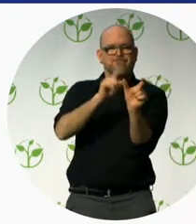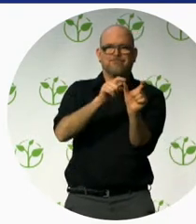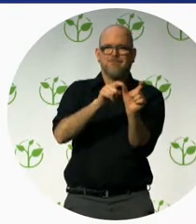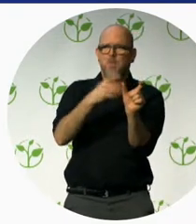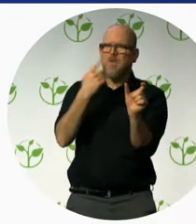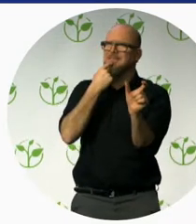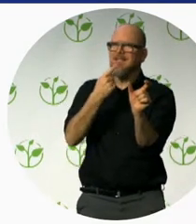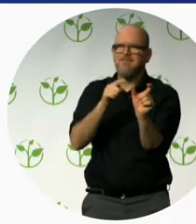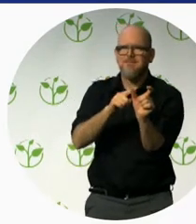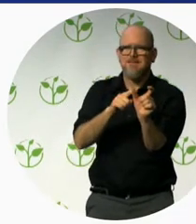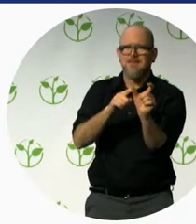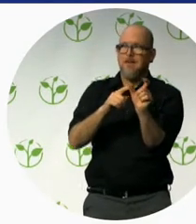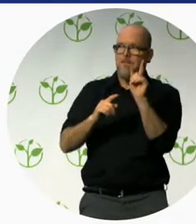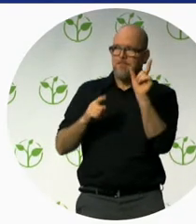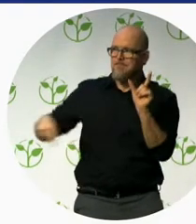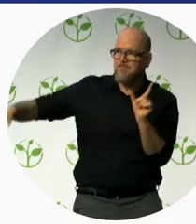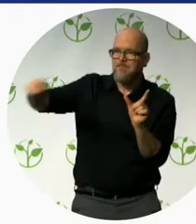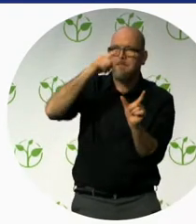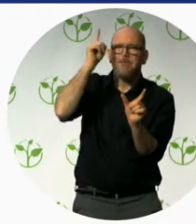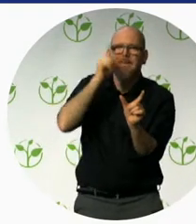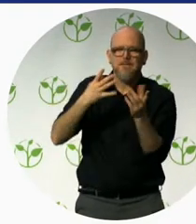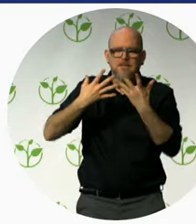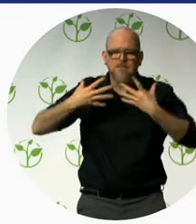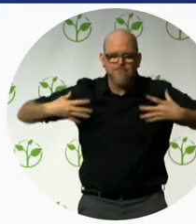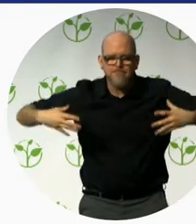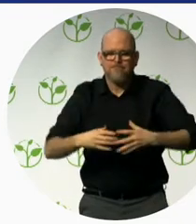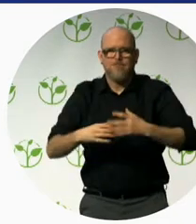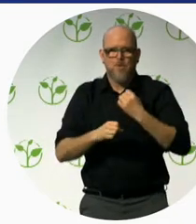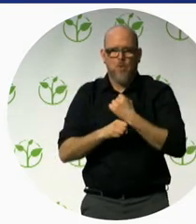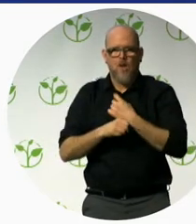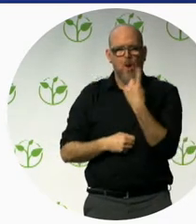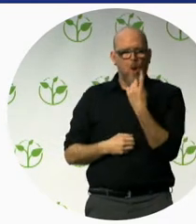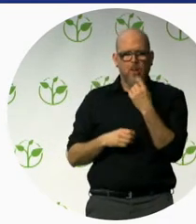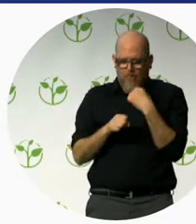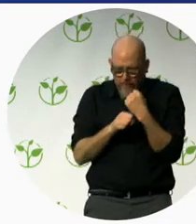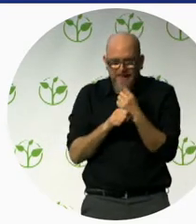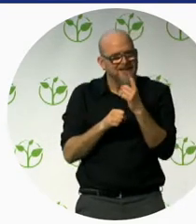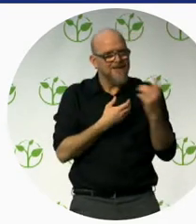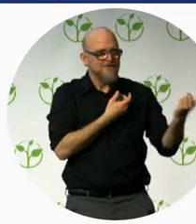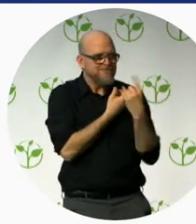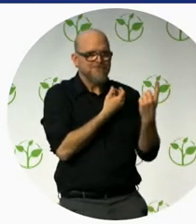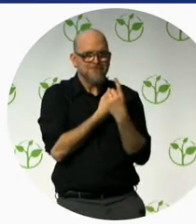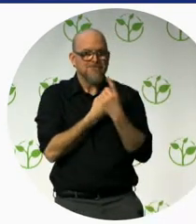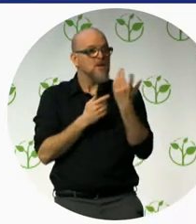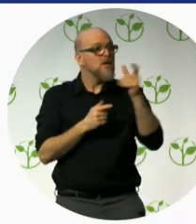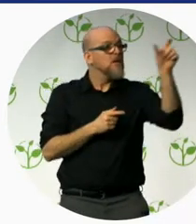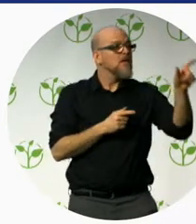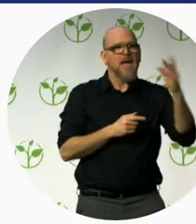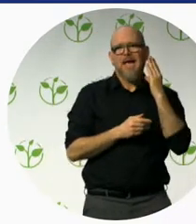Flemish Accessibility Agency called Inter. They always do the screenings for us. Very detailed, objective information.